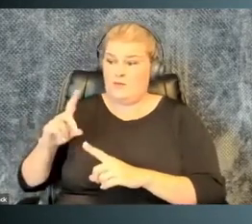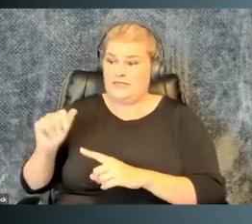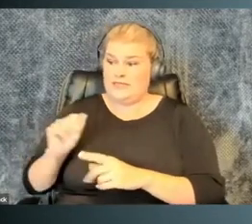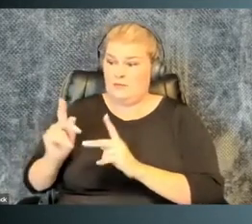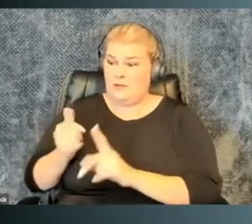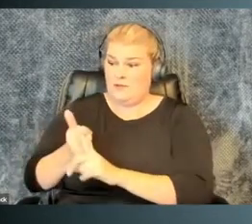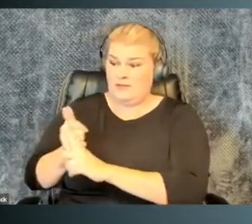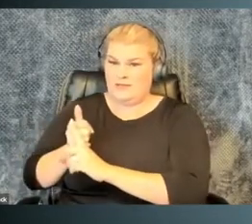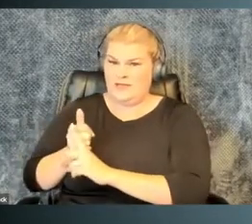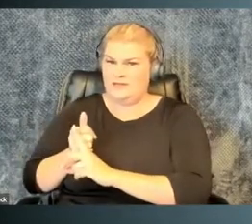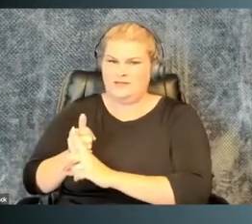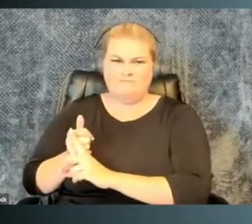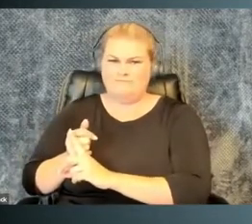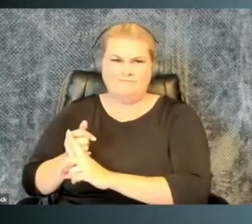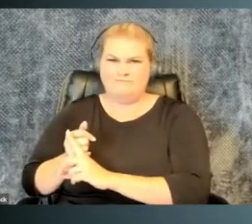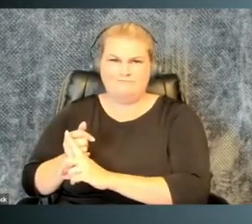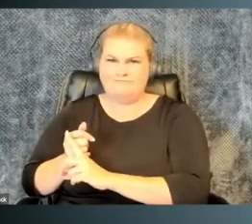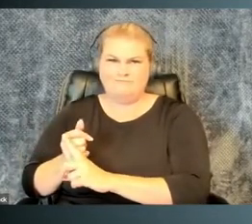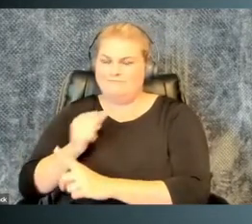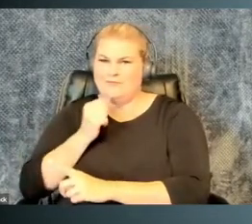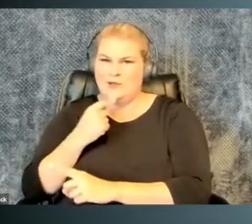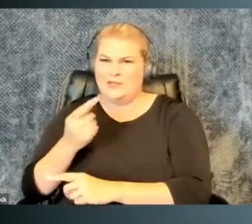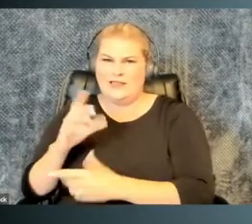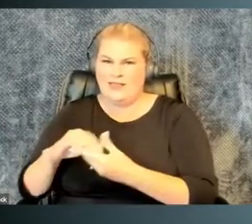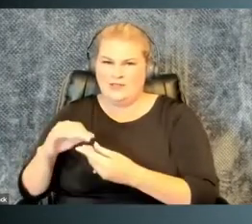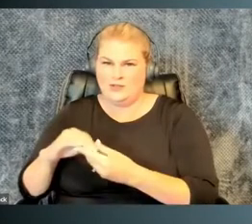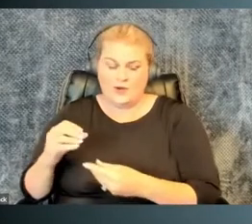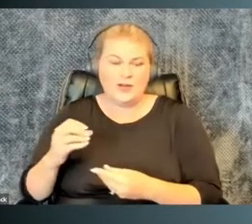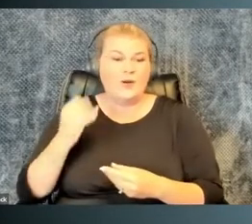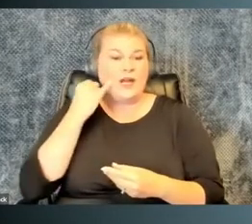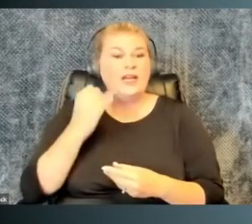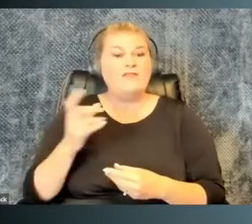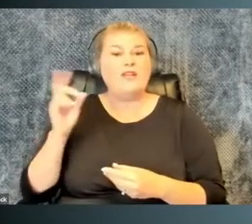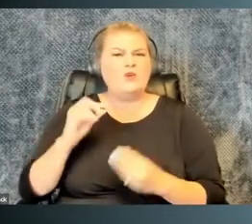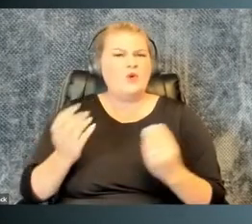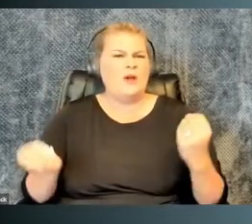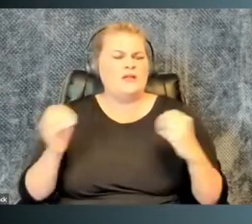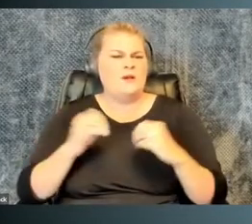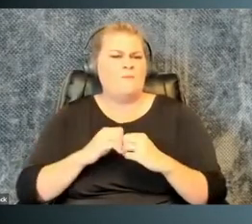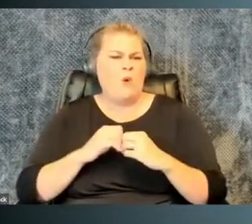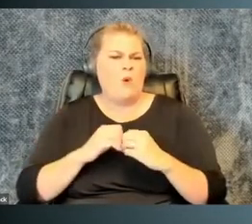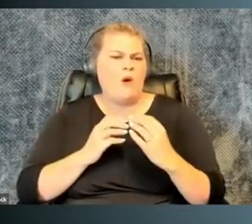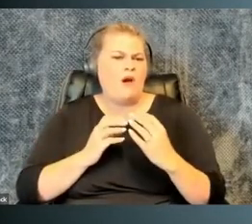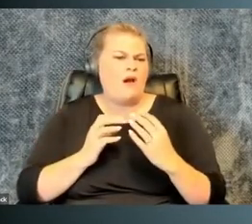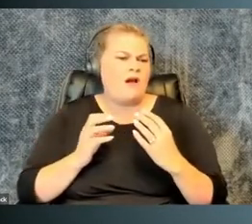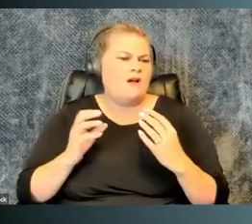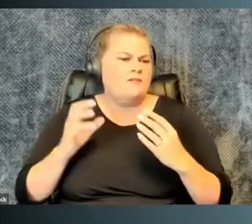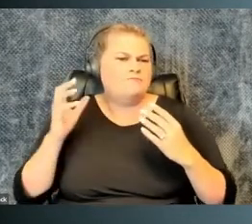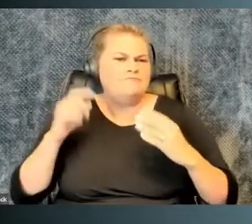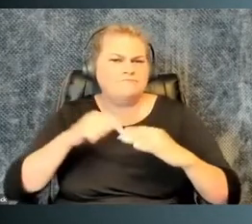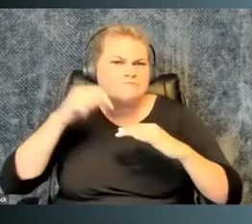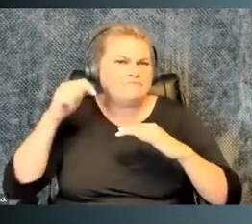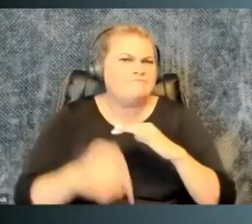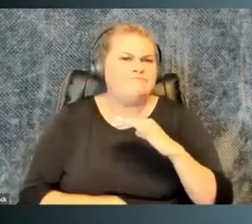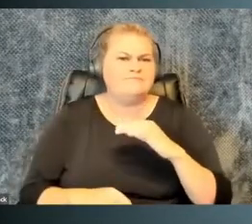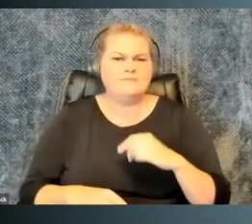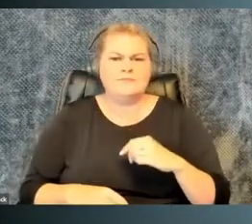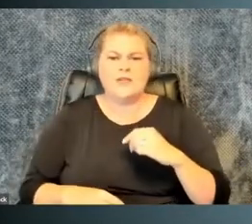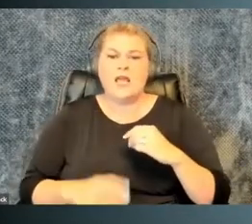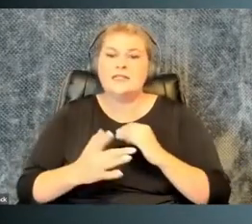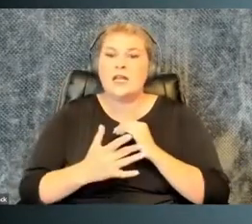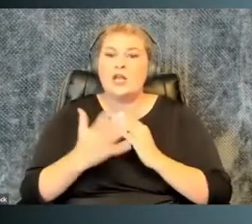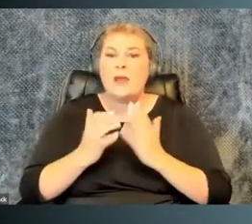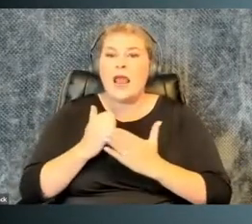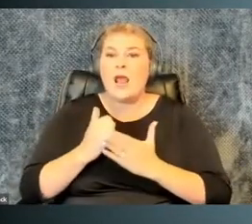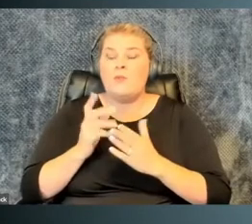community and from disabled people themselves aren't like this. They don't tell the story. Or if they do, it's far more nuanced. Technology might